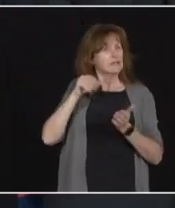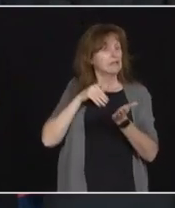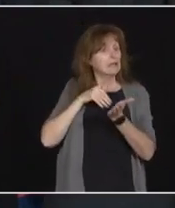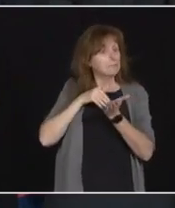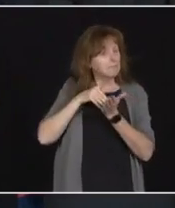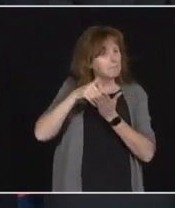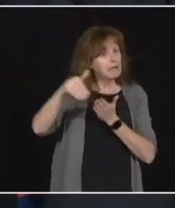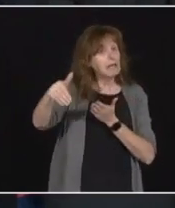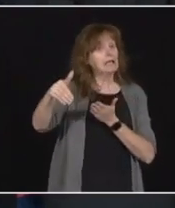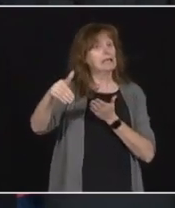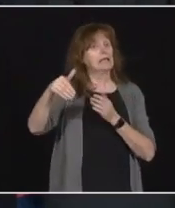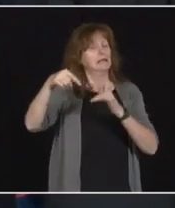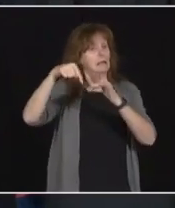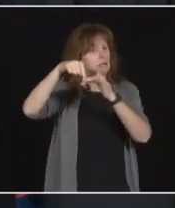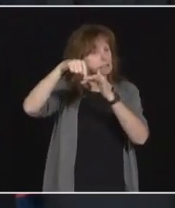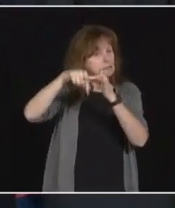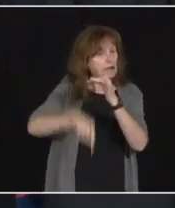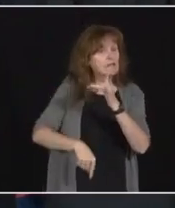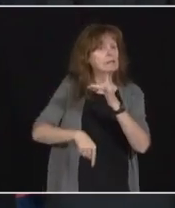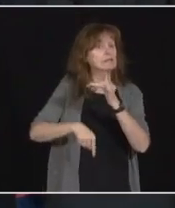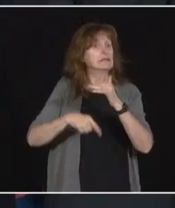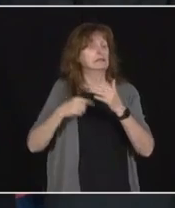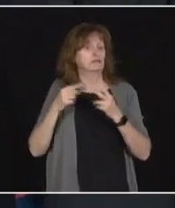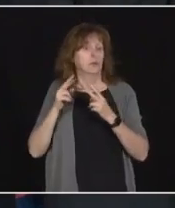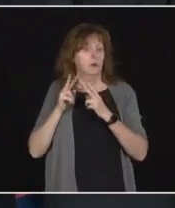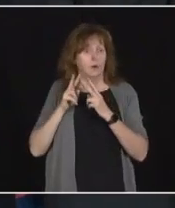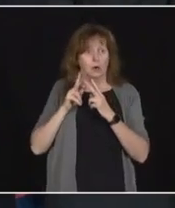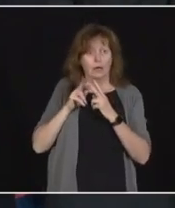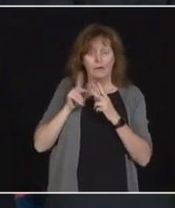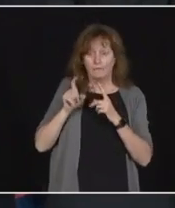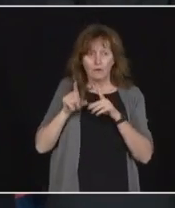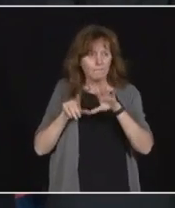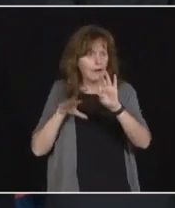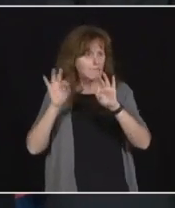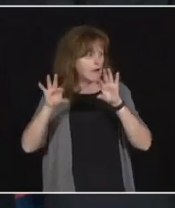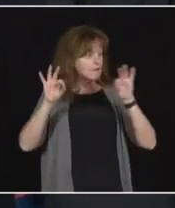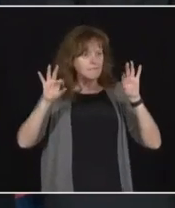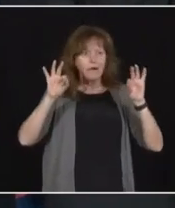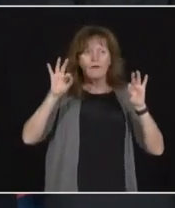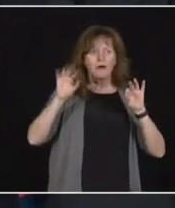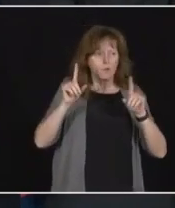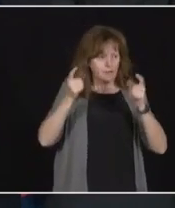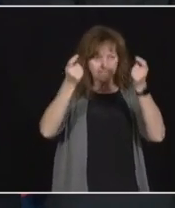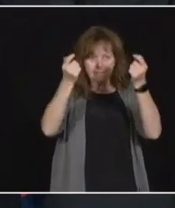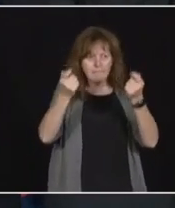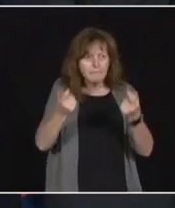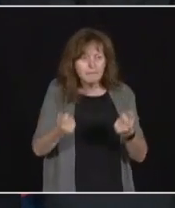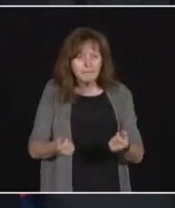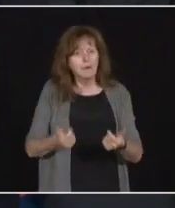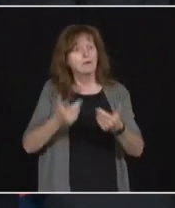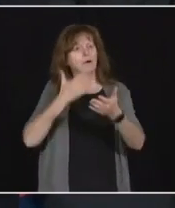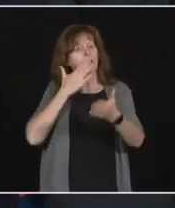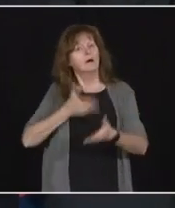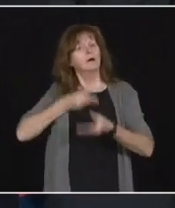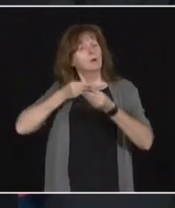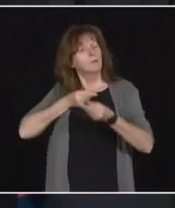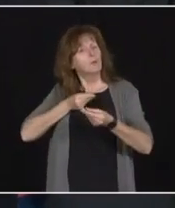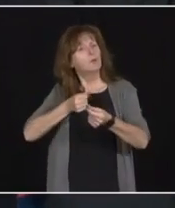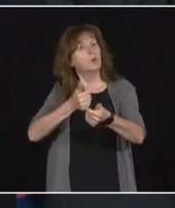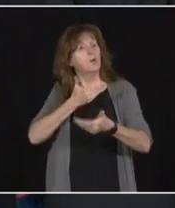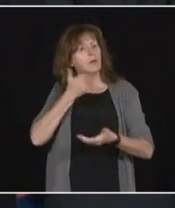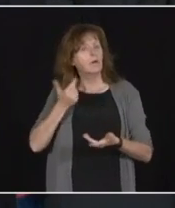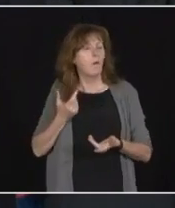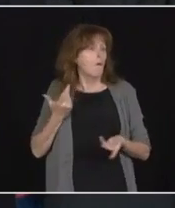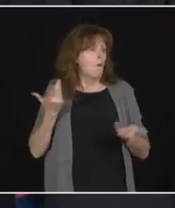or you can start raising taxes by 20%. Well, I know, and I will stand here today, there is waste at the provincial